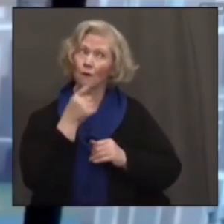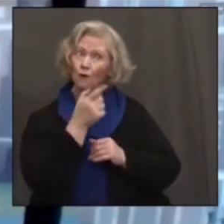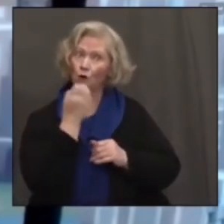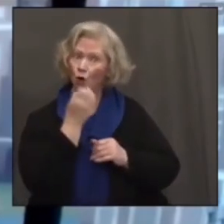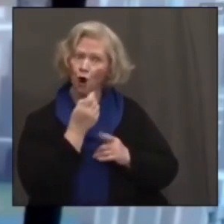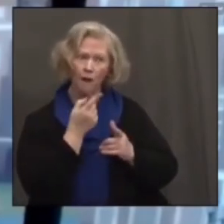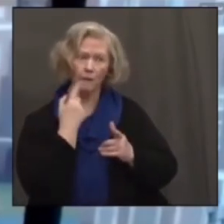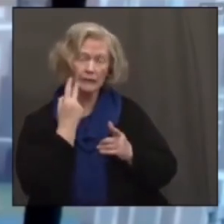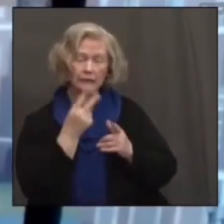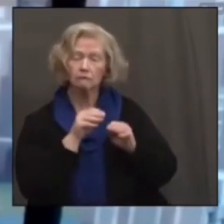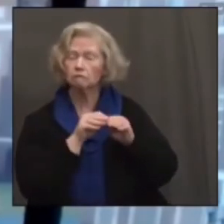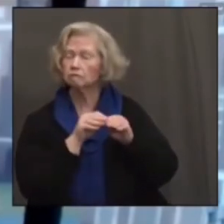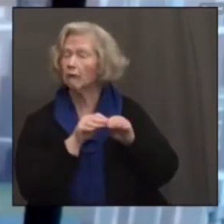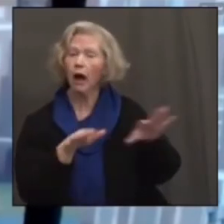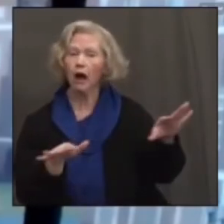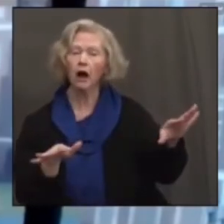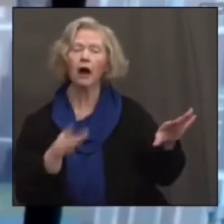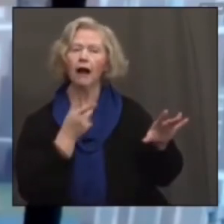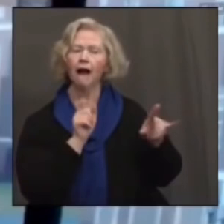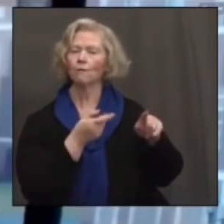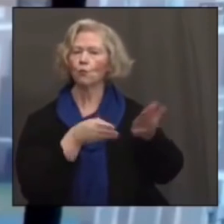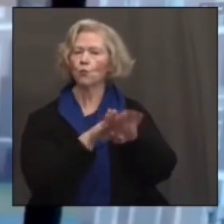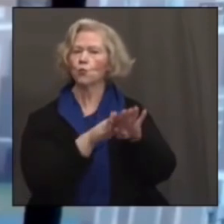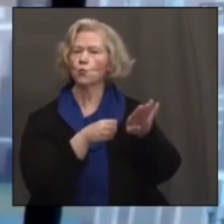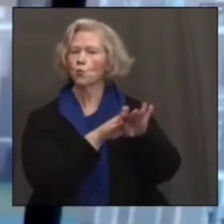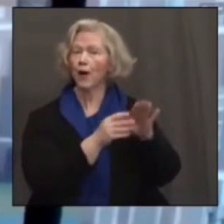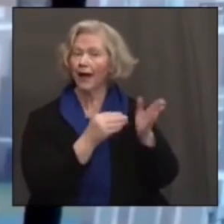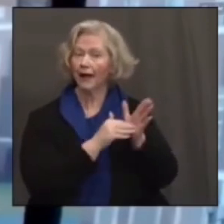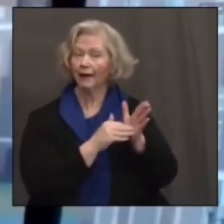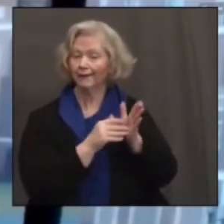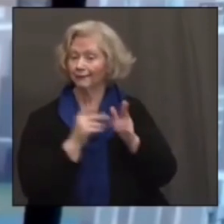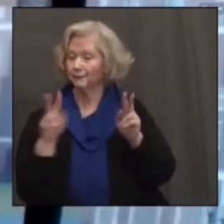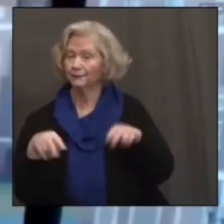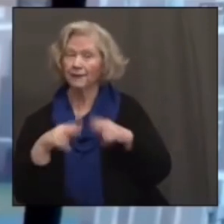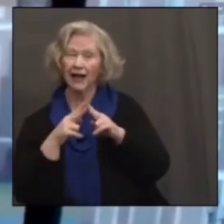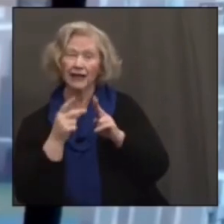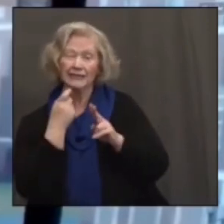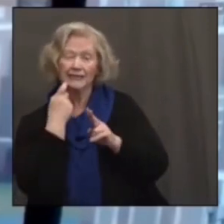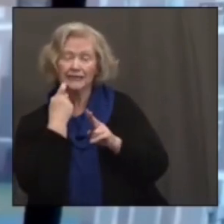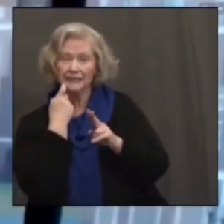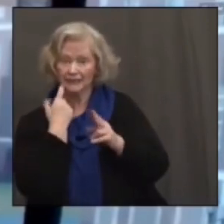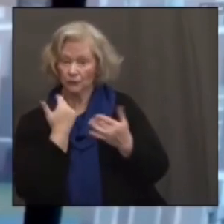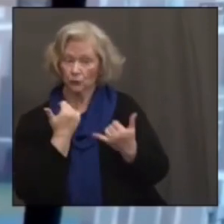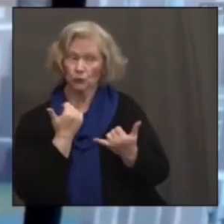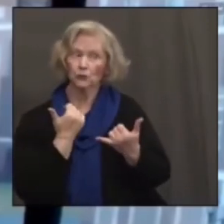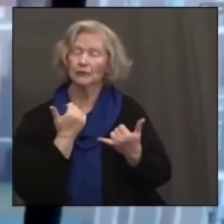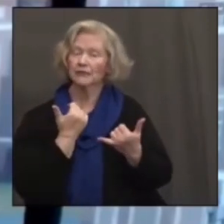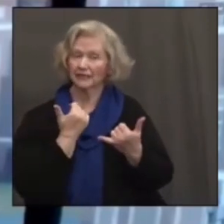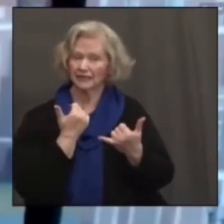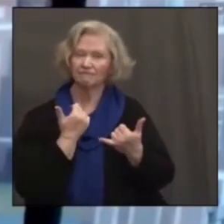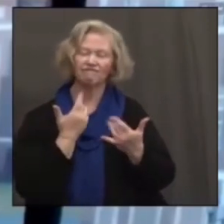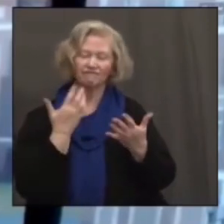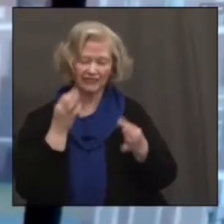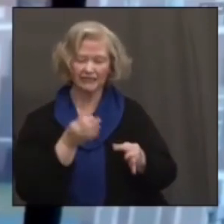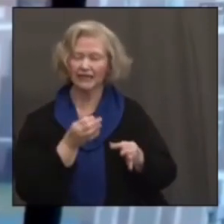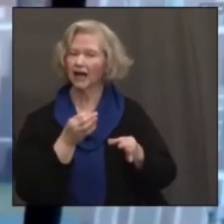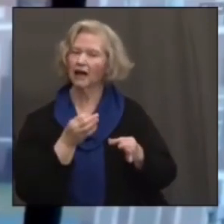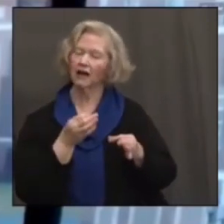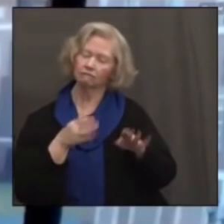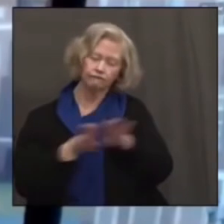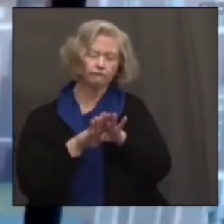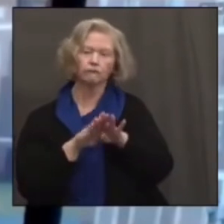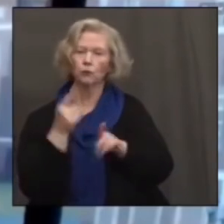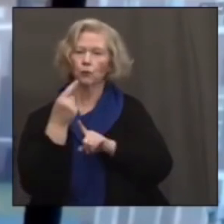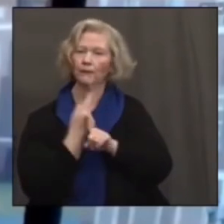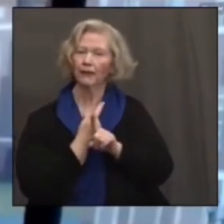Europe and required lockdown. Paris just announced today that we were going to go lockdown for one month.